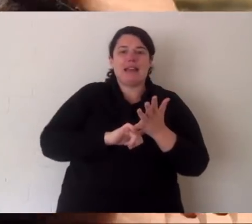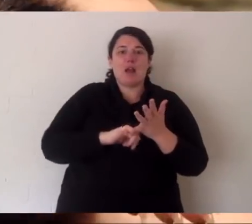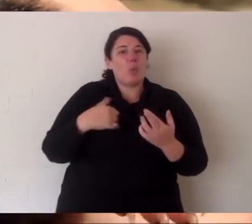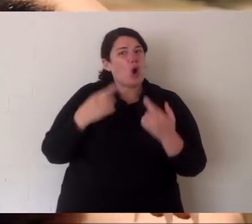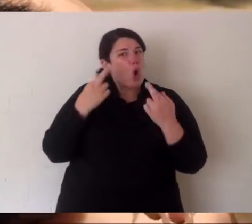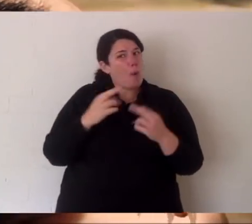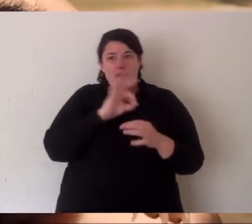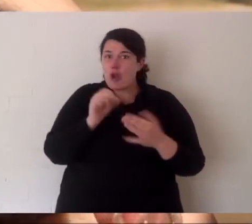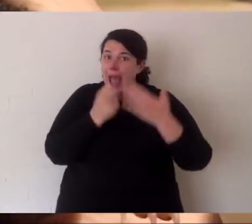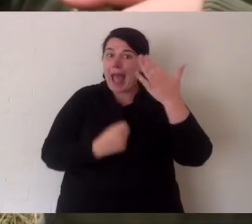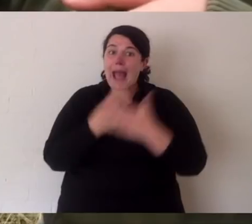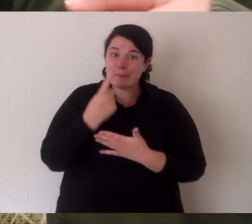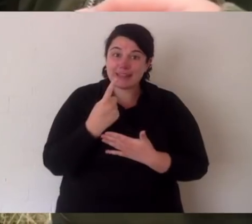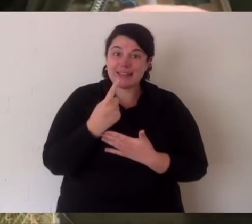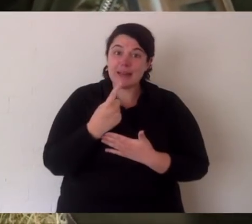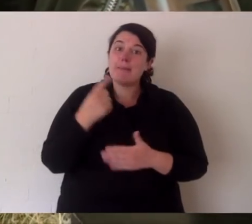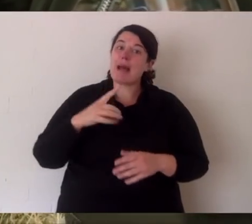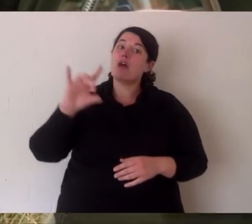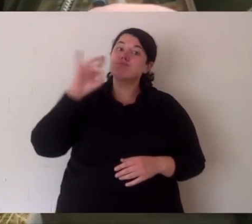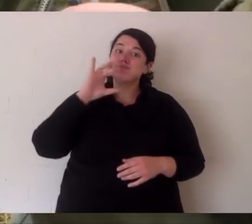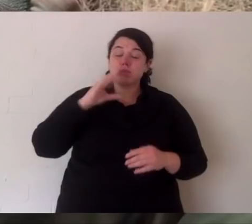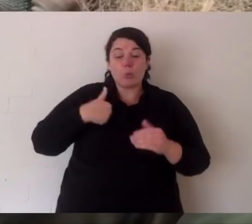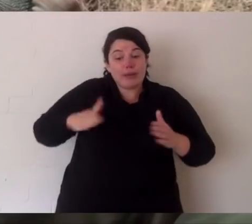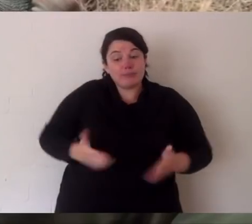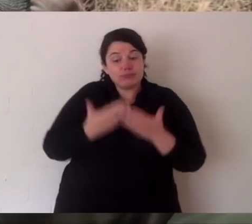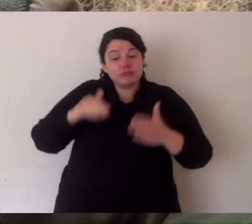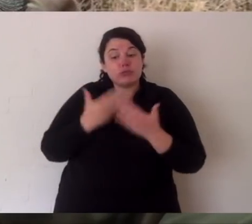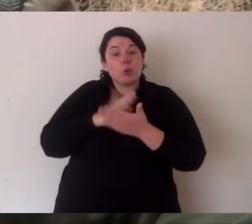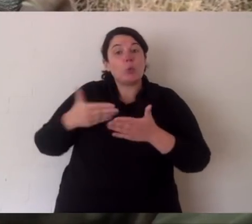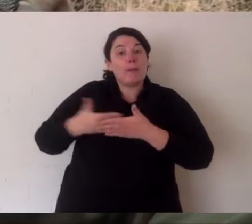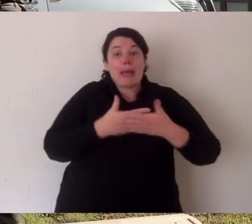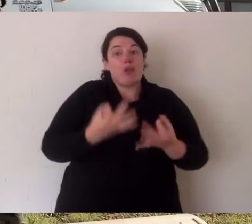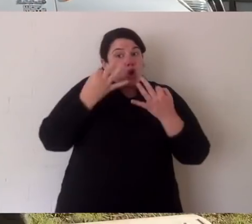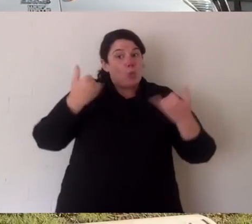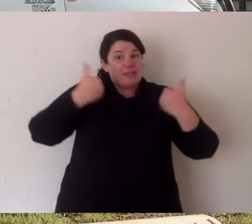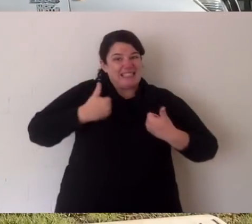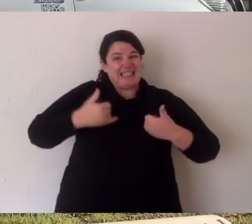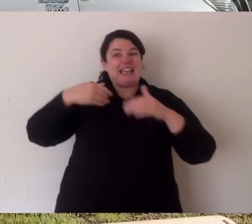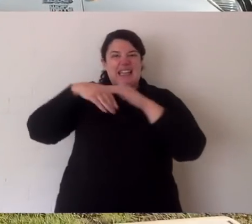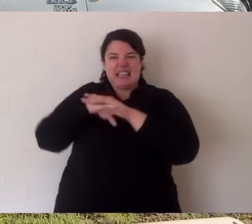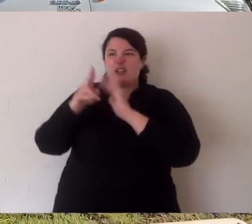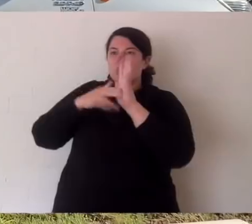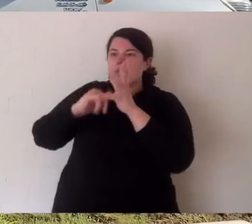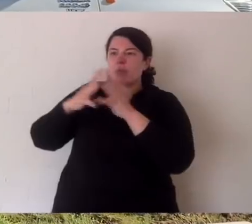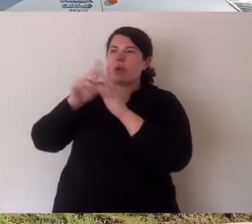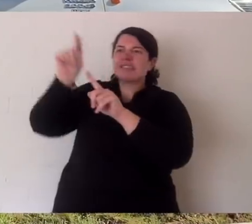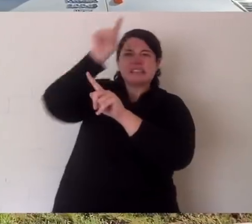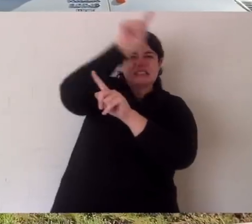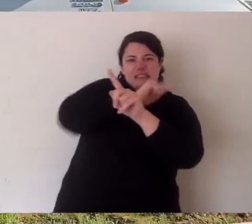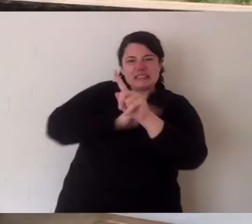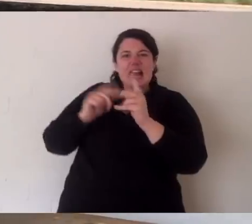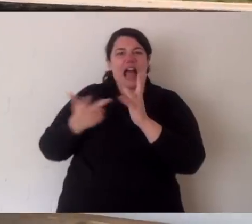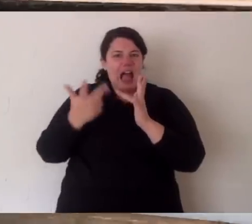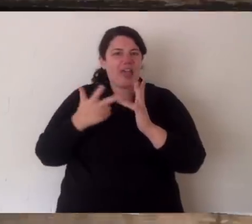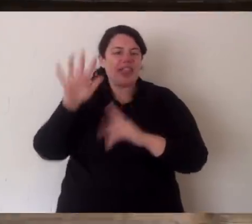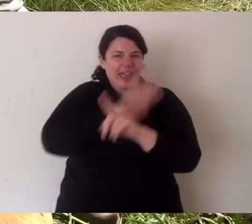mainland and we can put them back. And we hope that doesn't happen in the wild but we need that insurance population. Okay